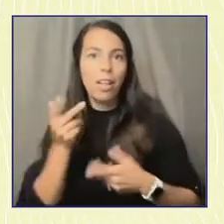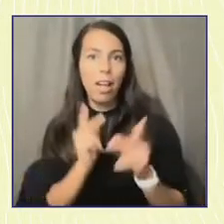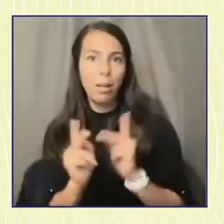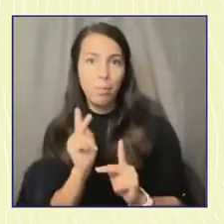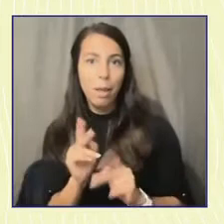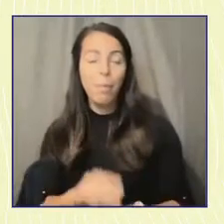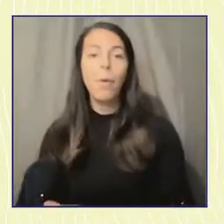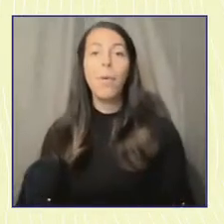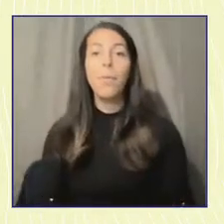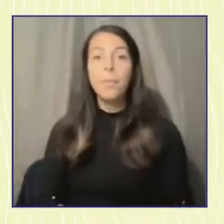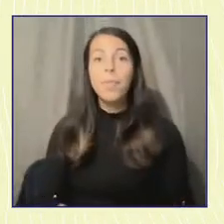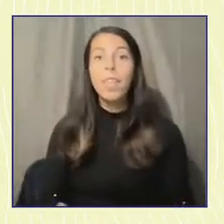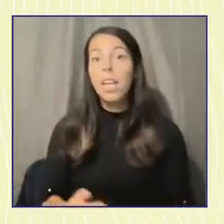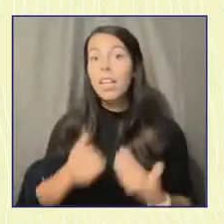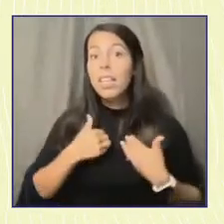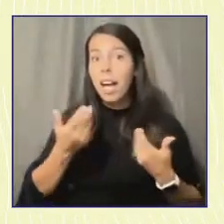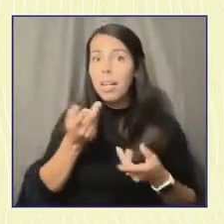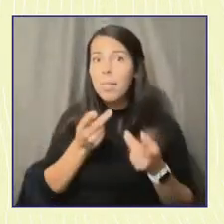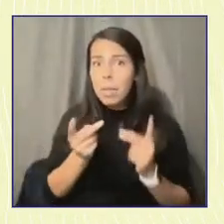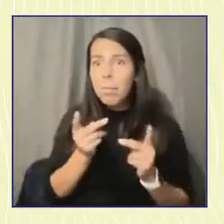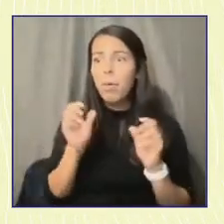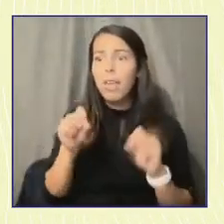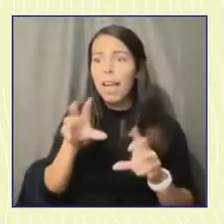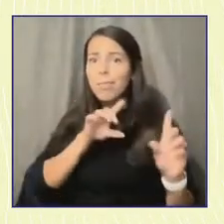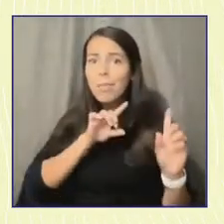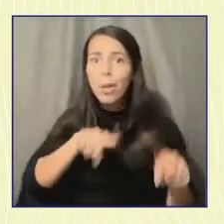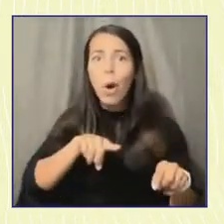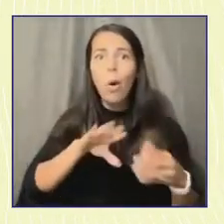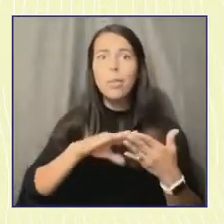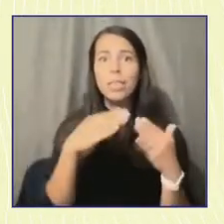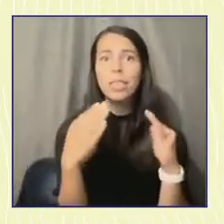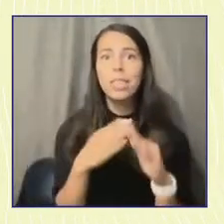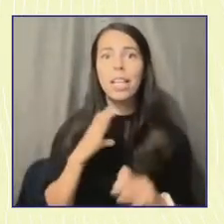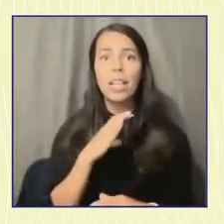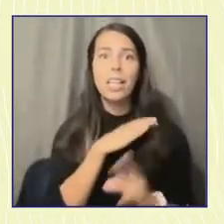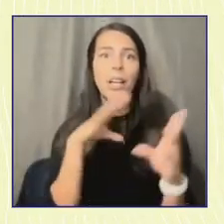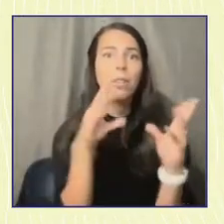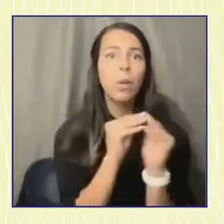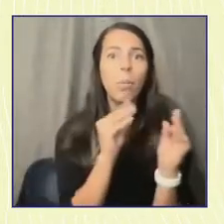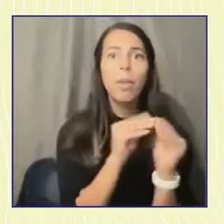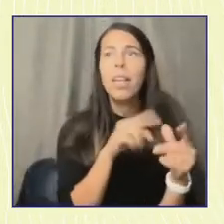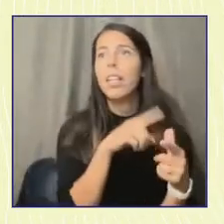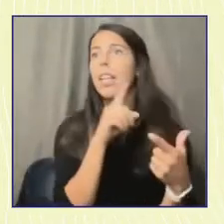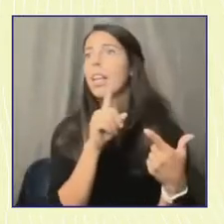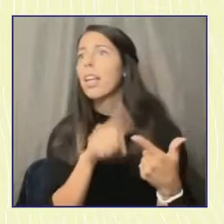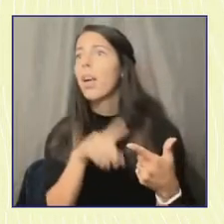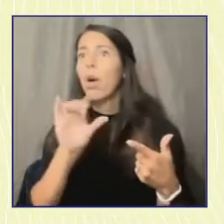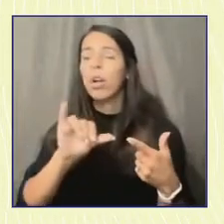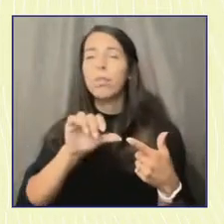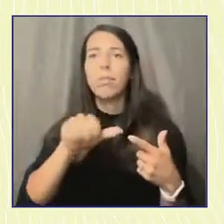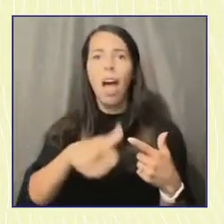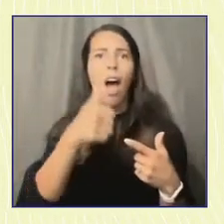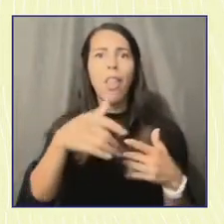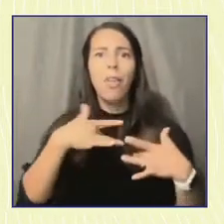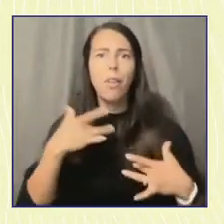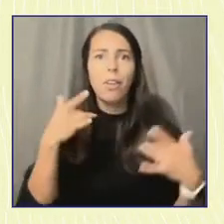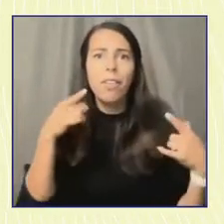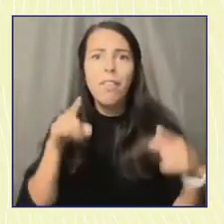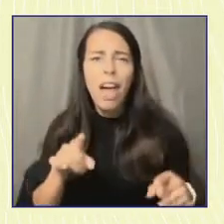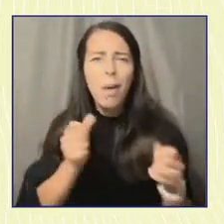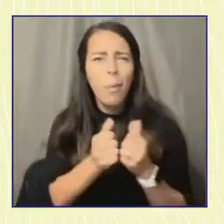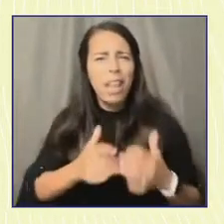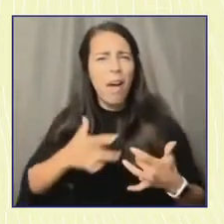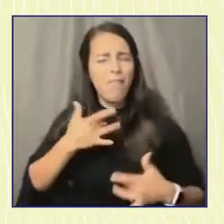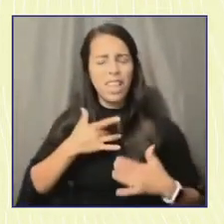go to a city council meeting to speak out on something like housing or climate. But feeling really intimidated and feeling really scared or feeling like their voice